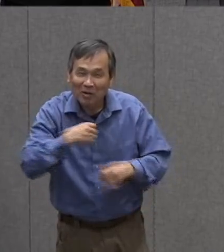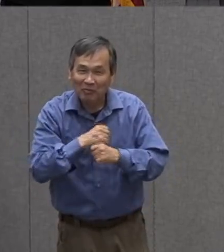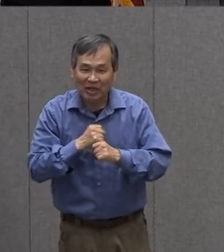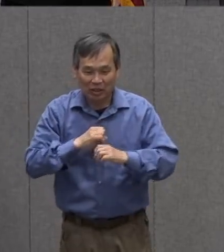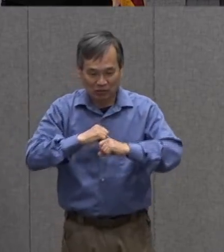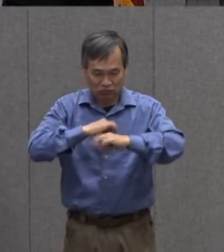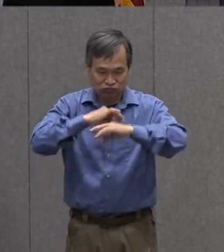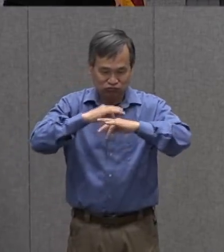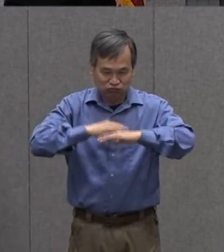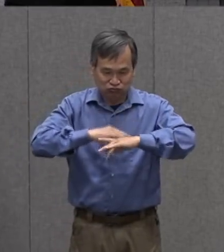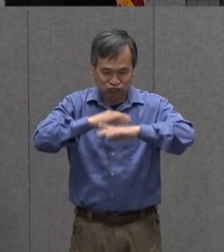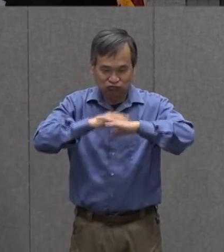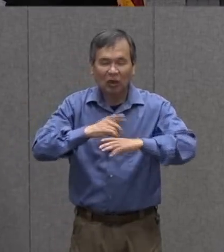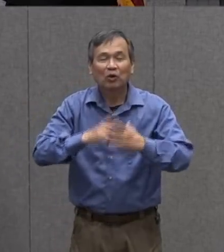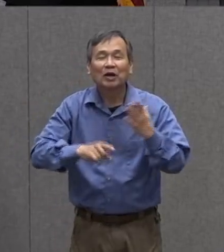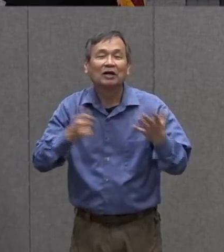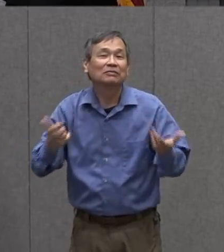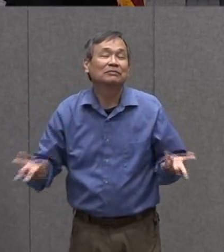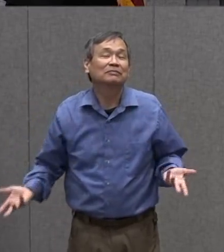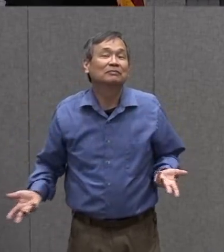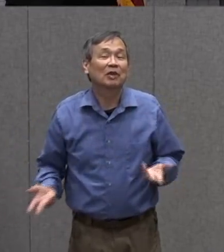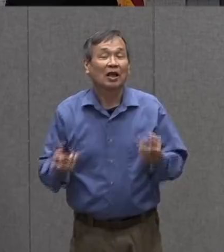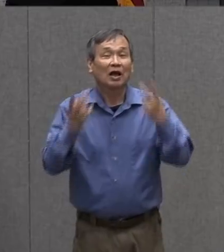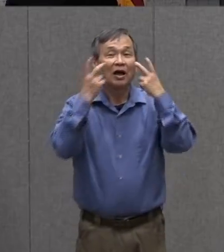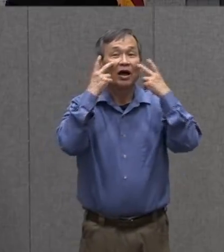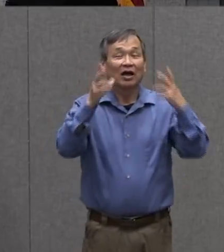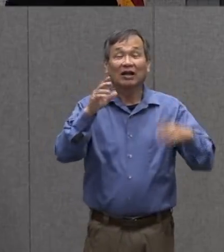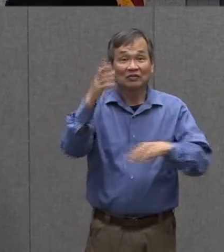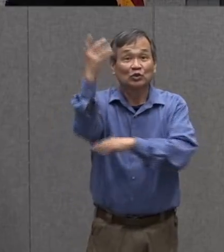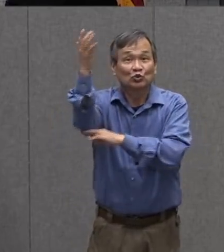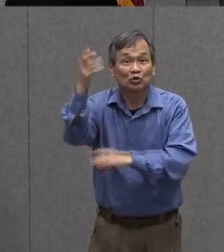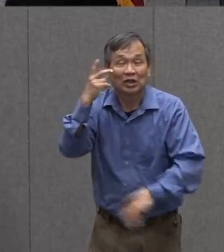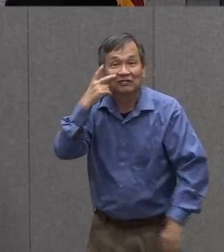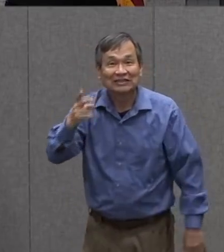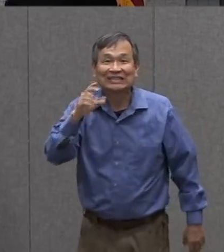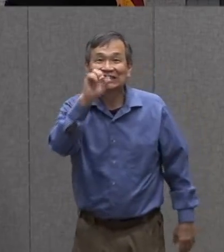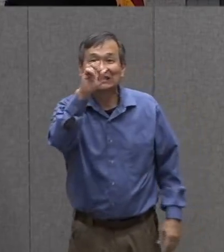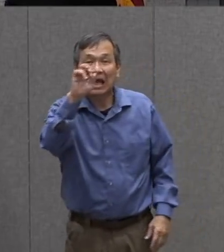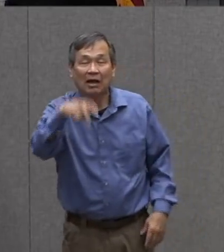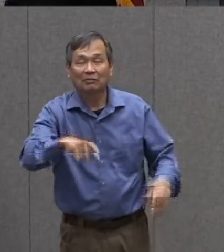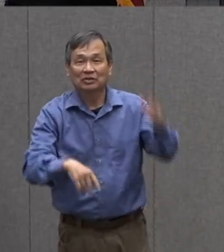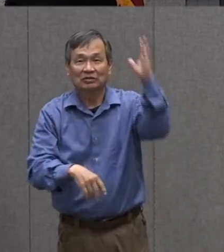bubbles i've seen bubbles on a tree of sap